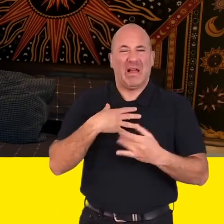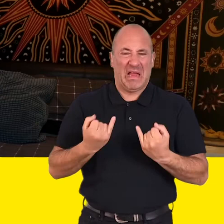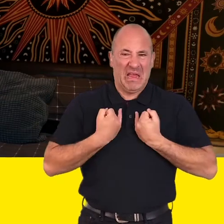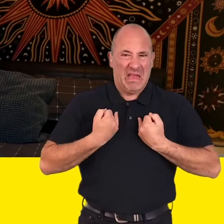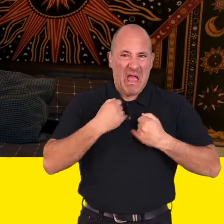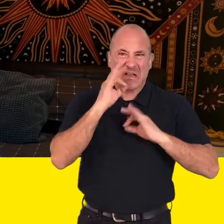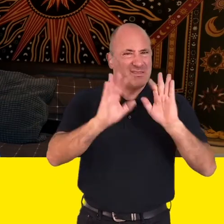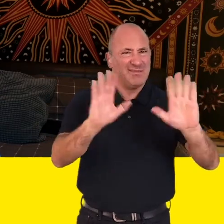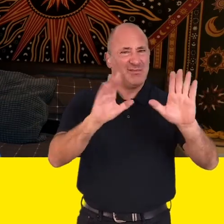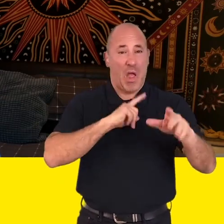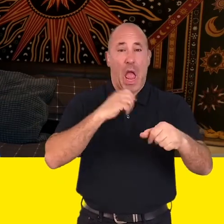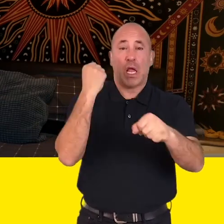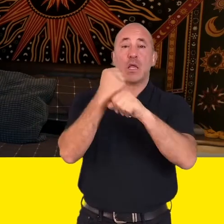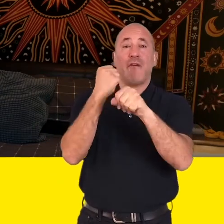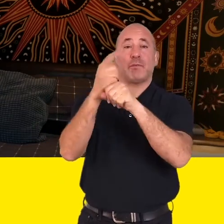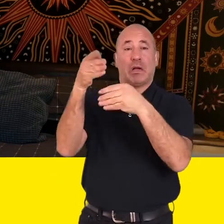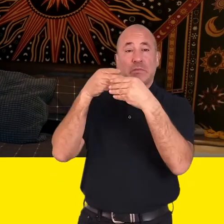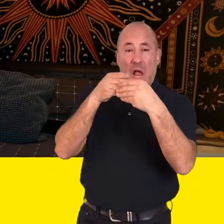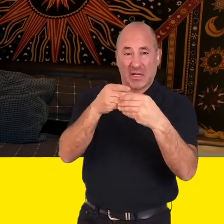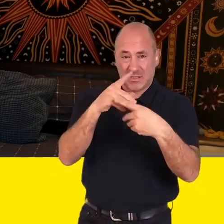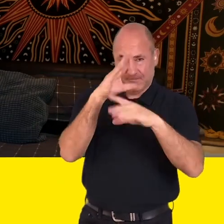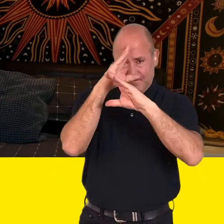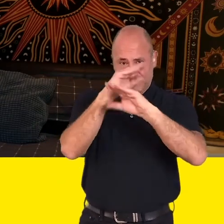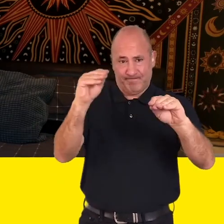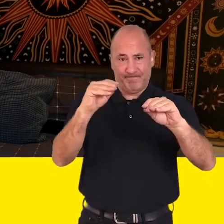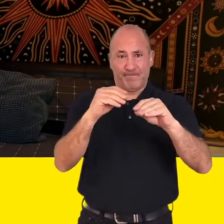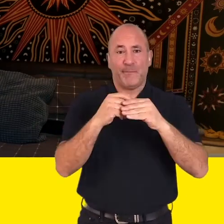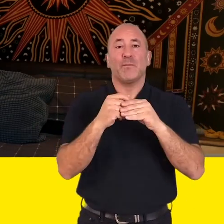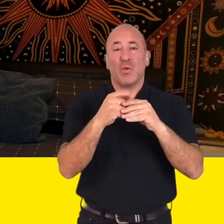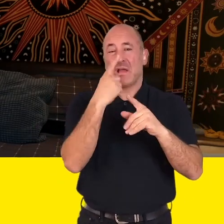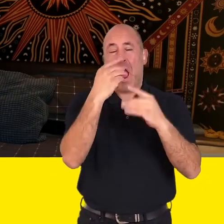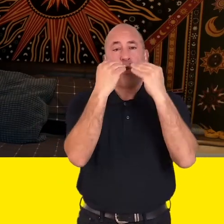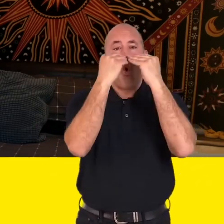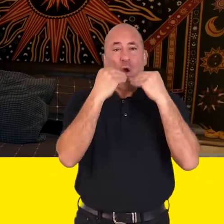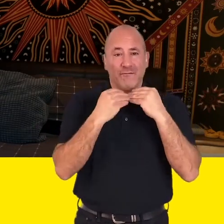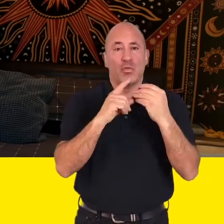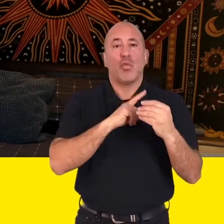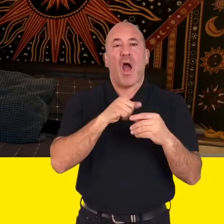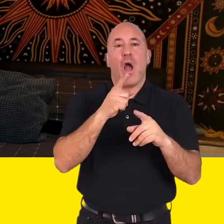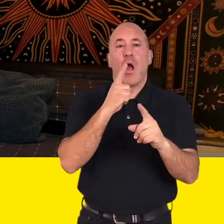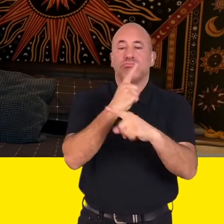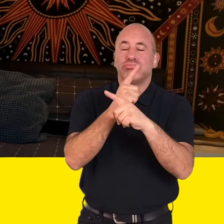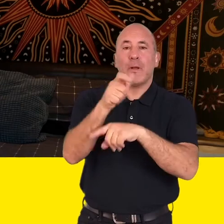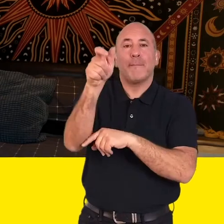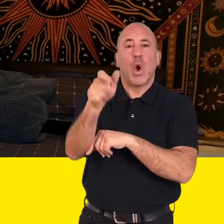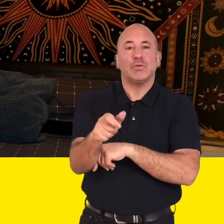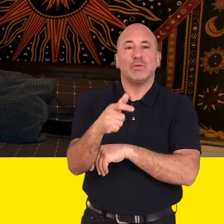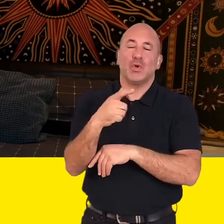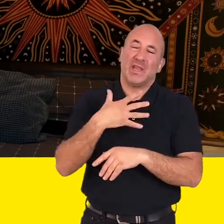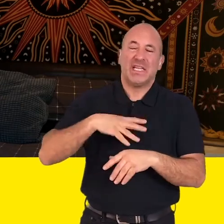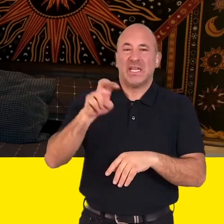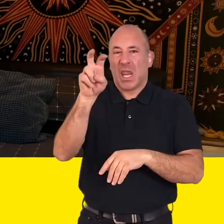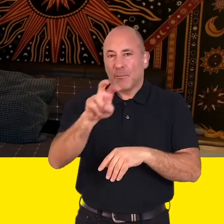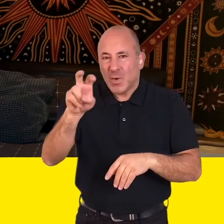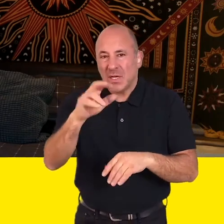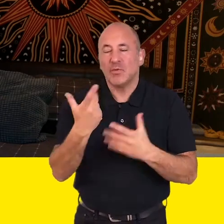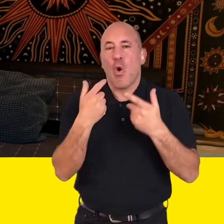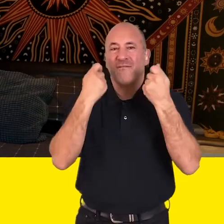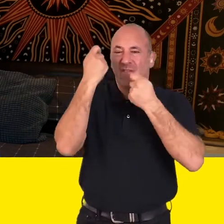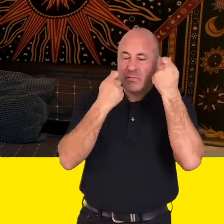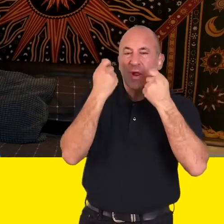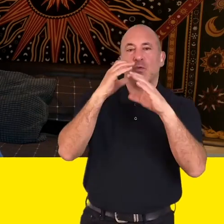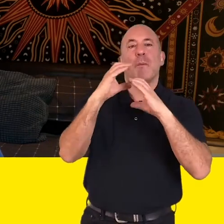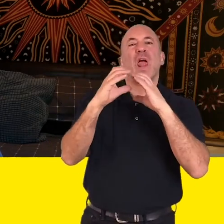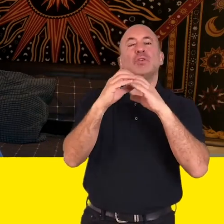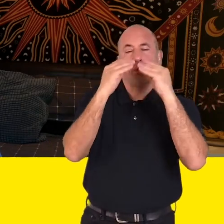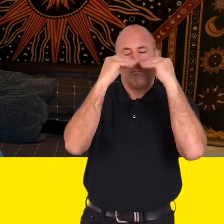to feel bad about asking this to people and government guidance states that anyone is allowed to temporarily remove or lower their mask if they're speaking to someone